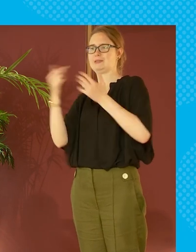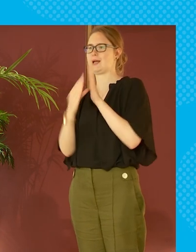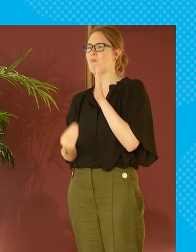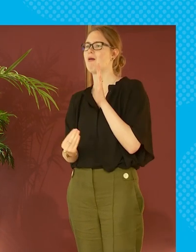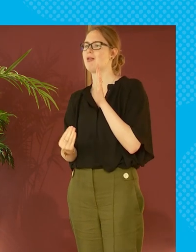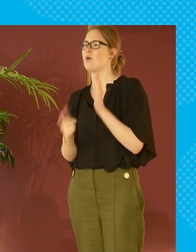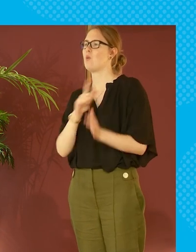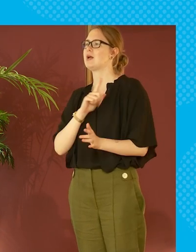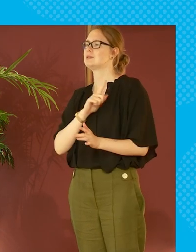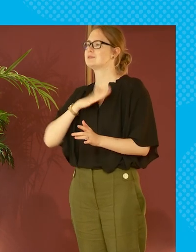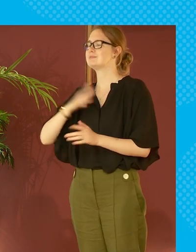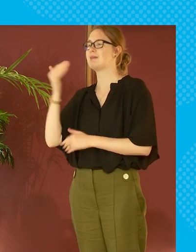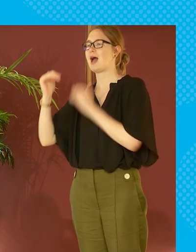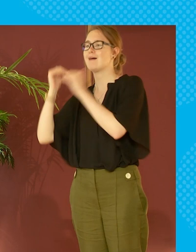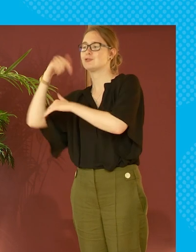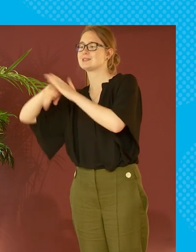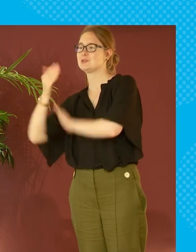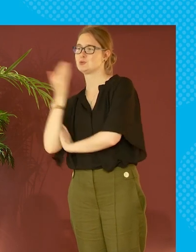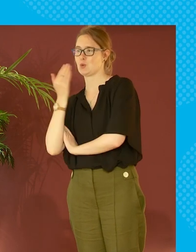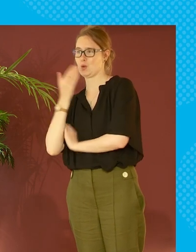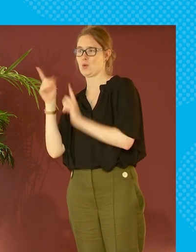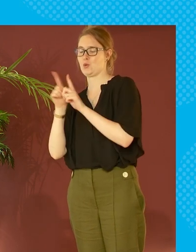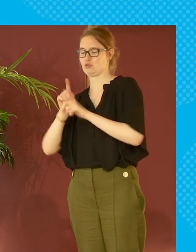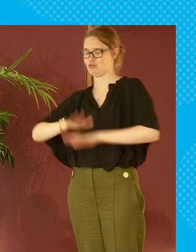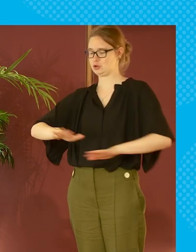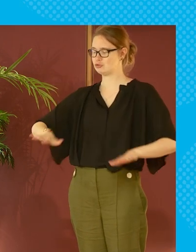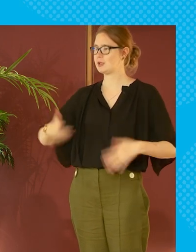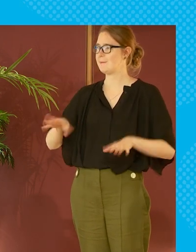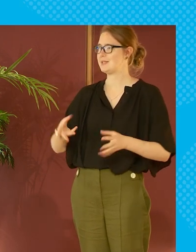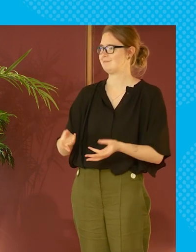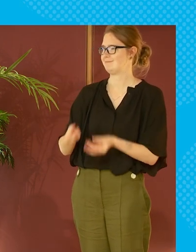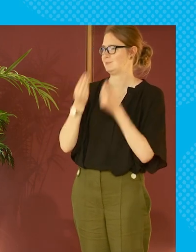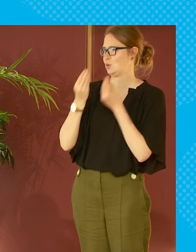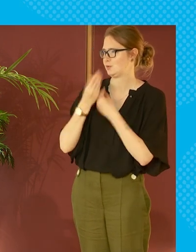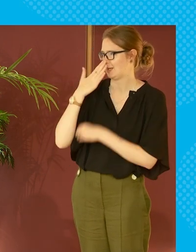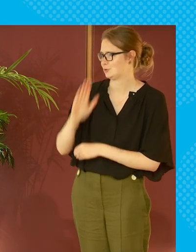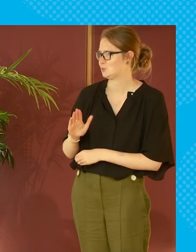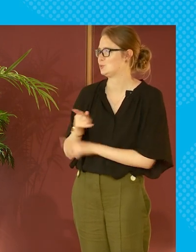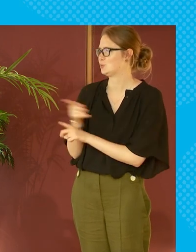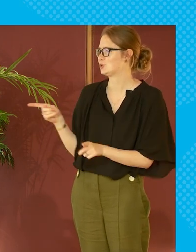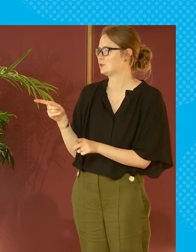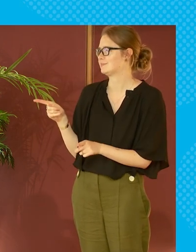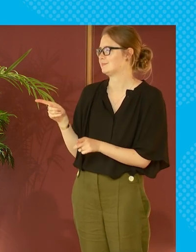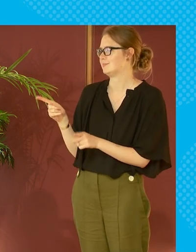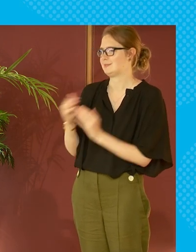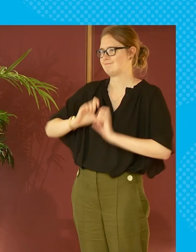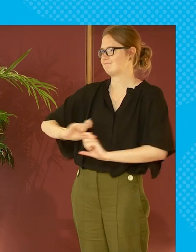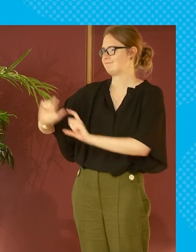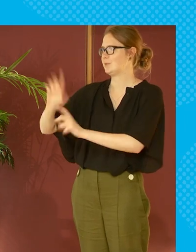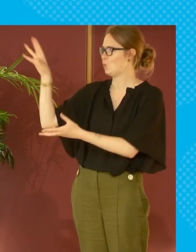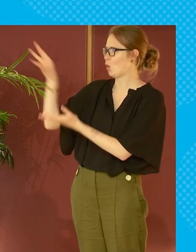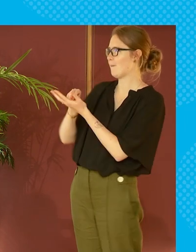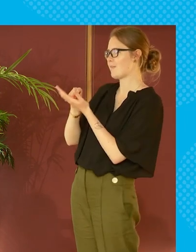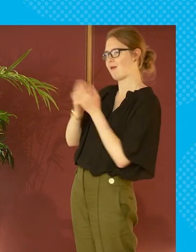schools is because adults within schools as well as children who have been taught these attitudes by adults play